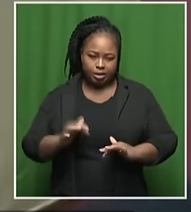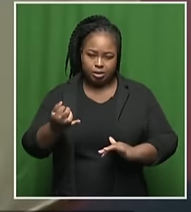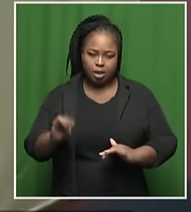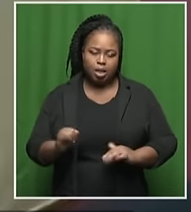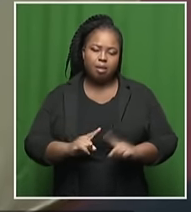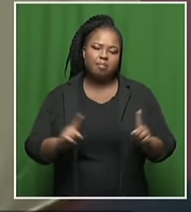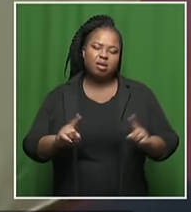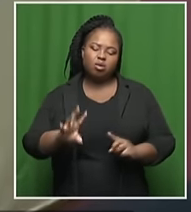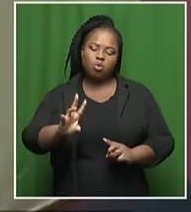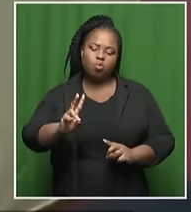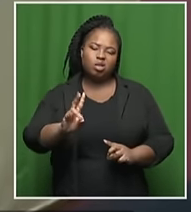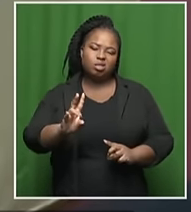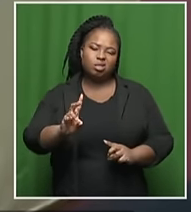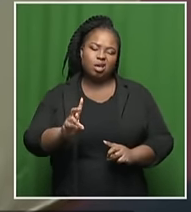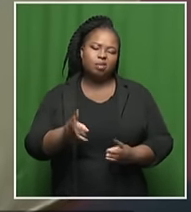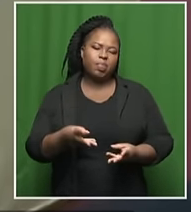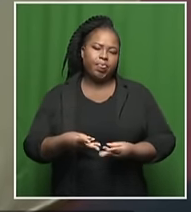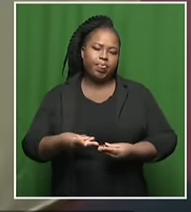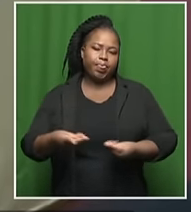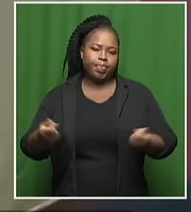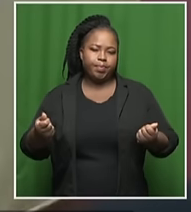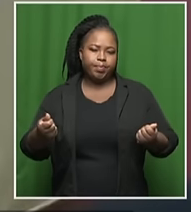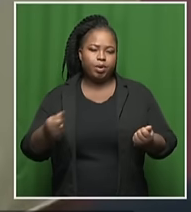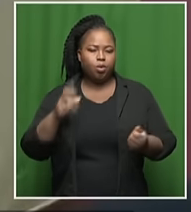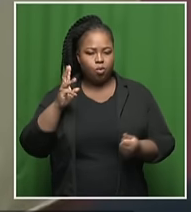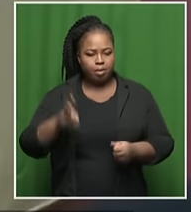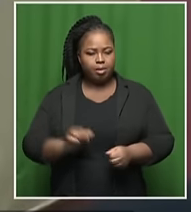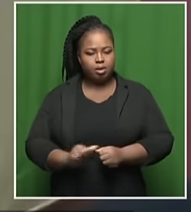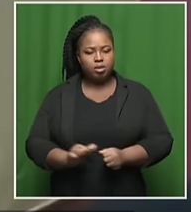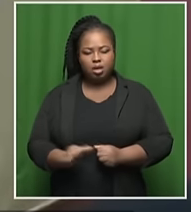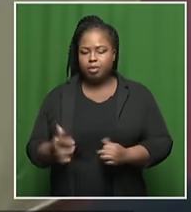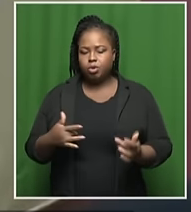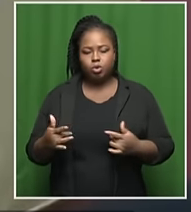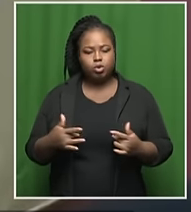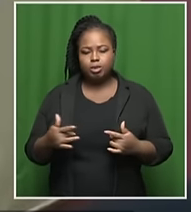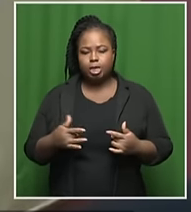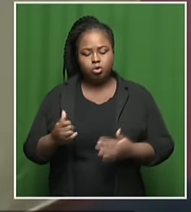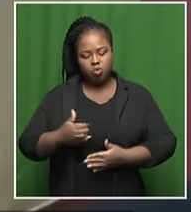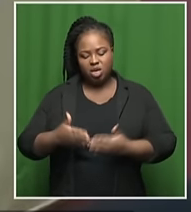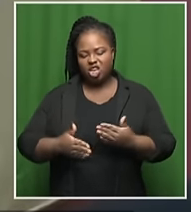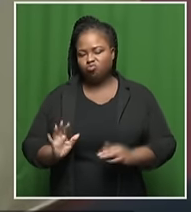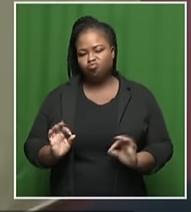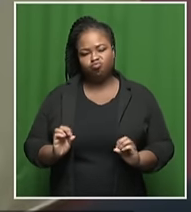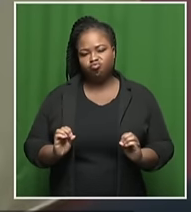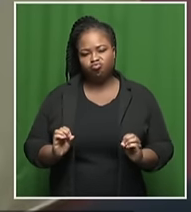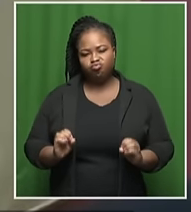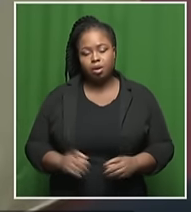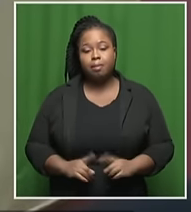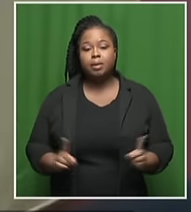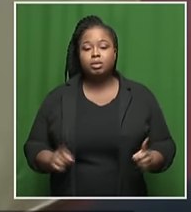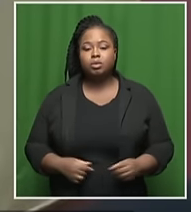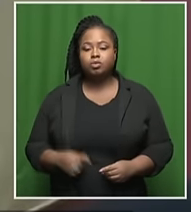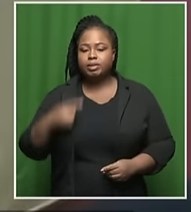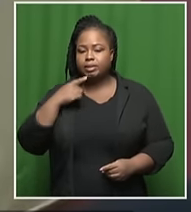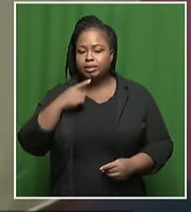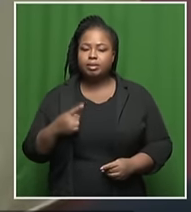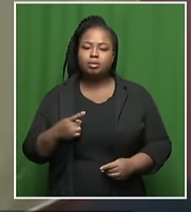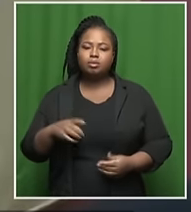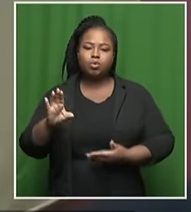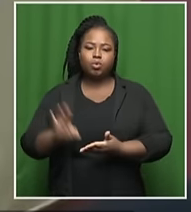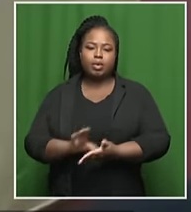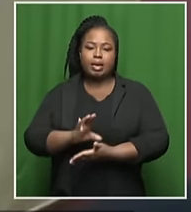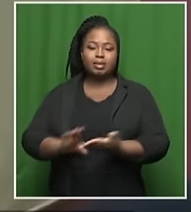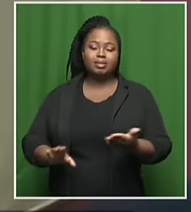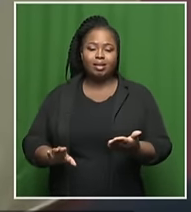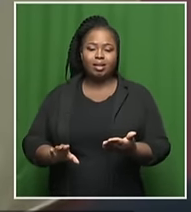it clearing up by Wednesday. So at this stage, we don't have any concerns. We did recommend cancelling all events on